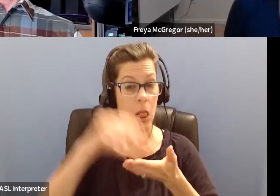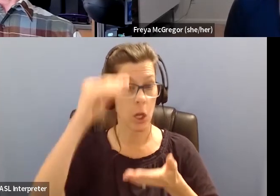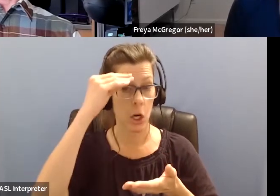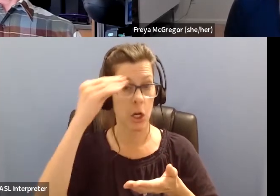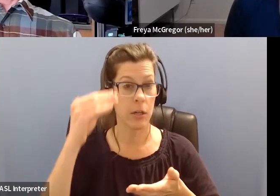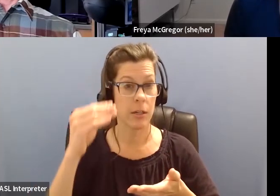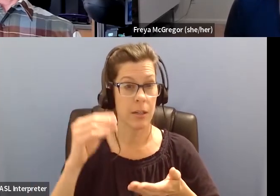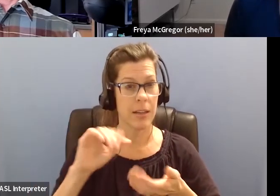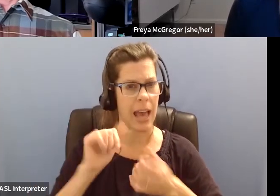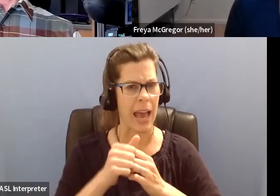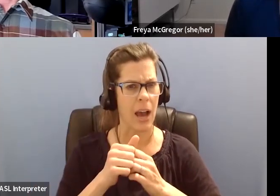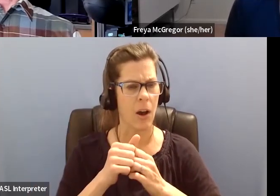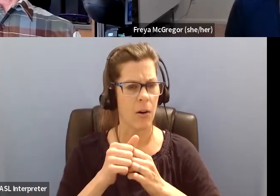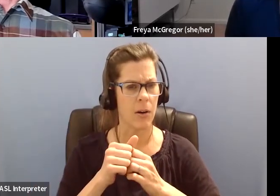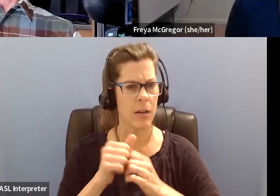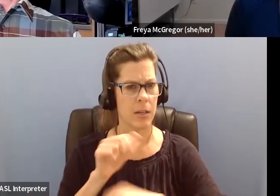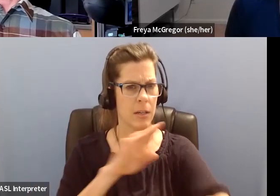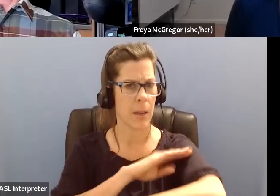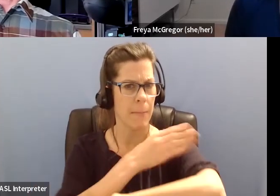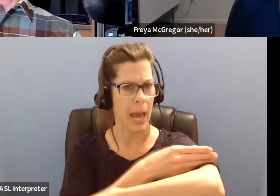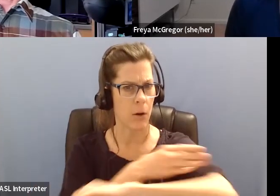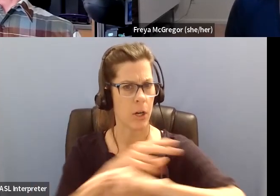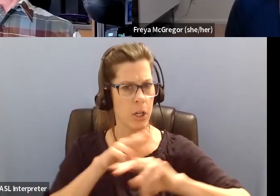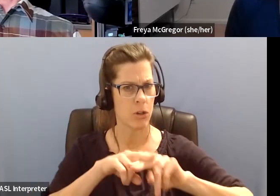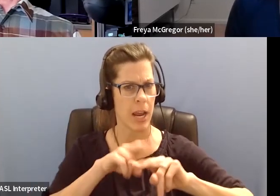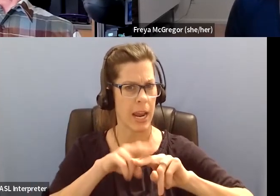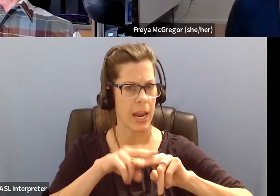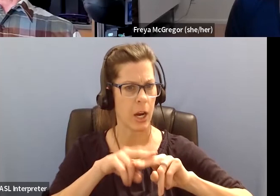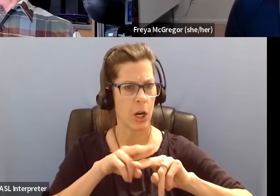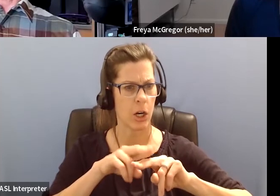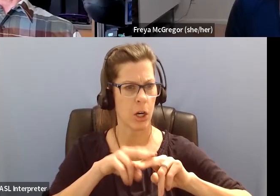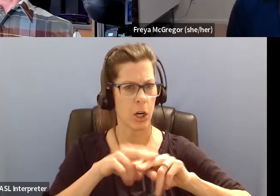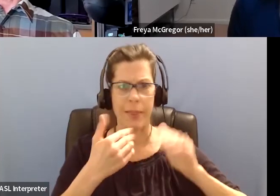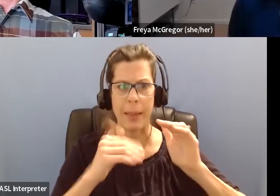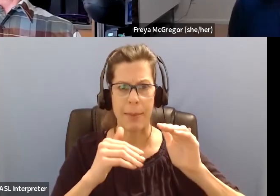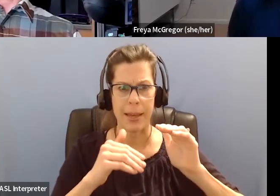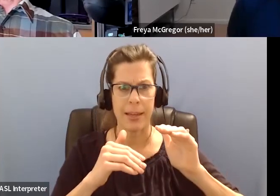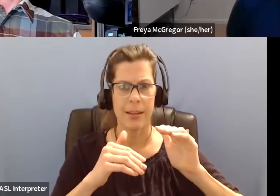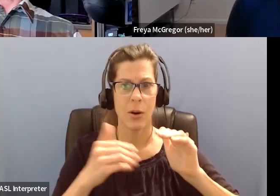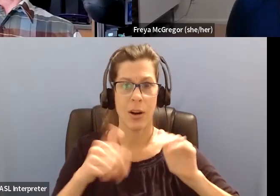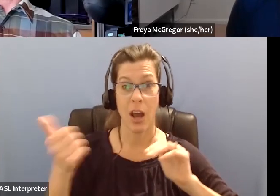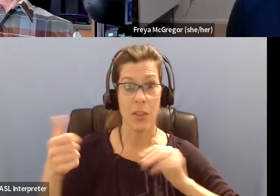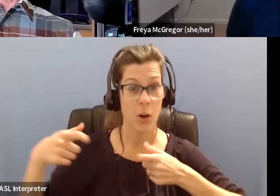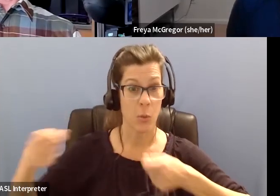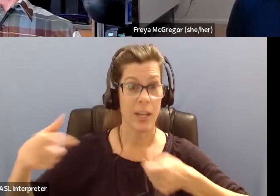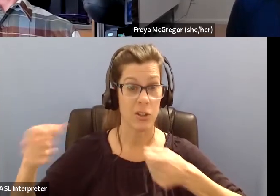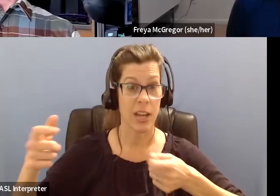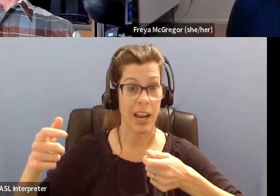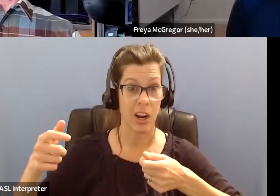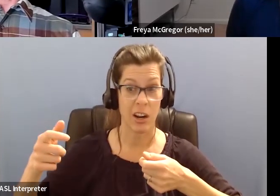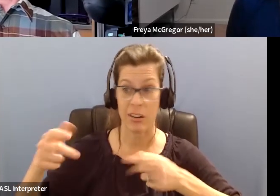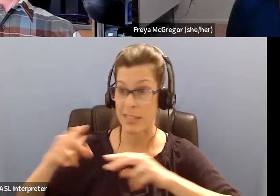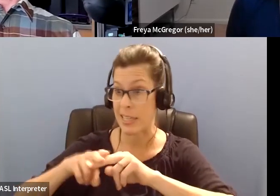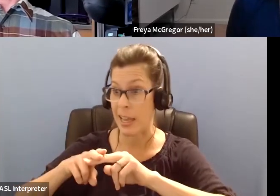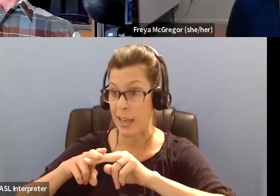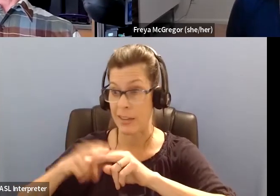that might be that they actually sit in one for, you know, a couple hours and go try to wheel around the location because I was